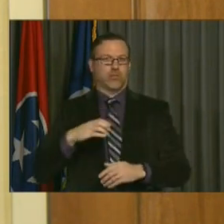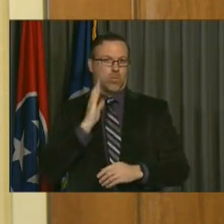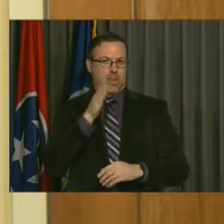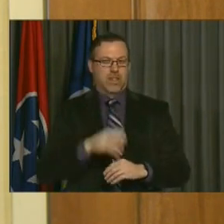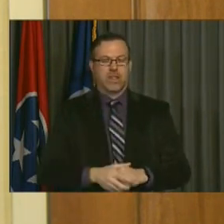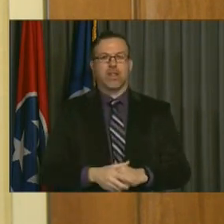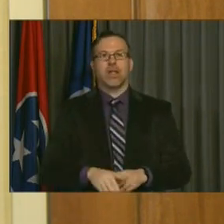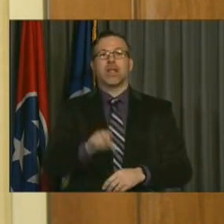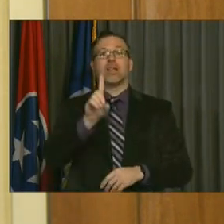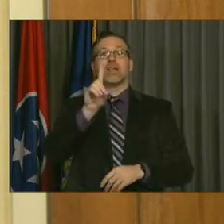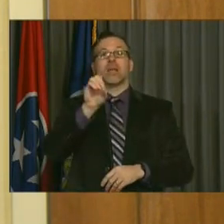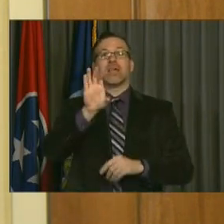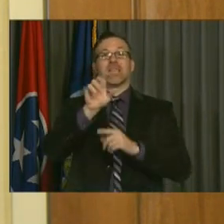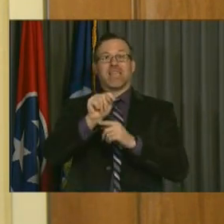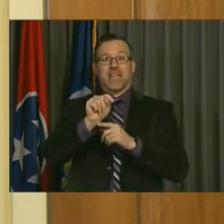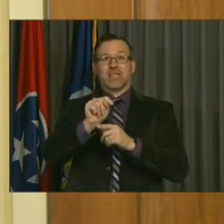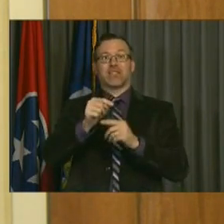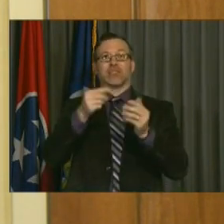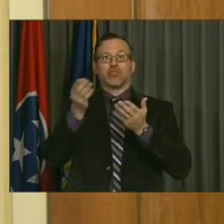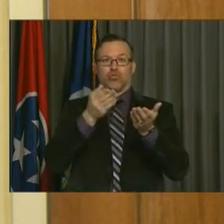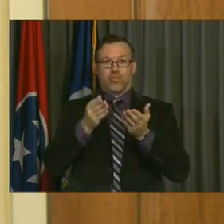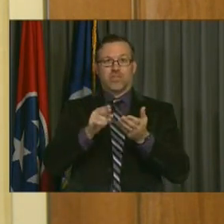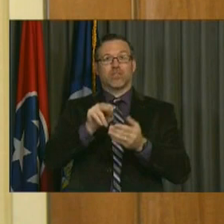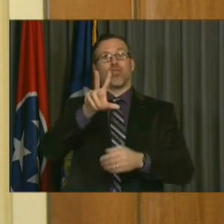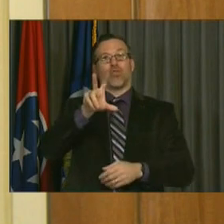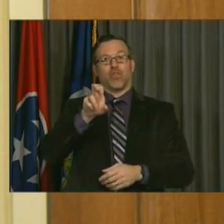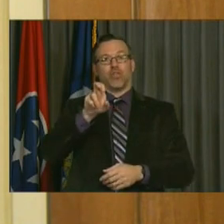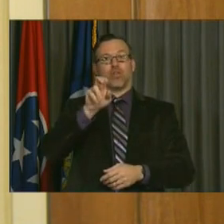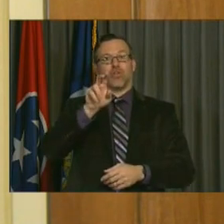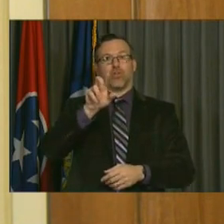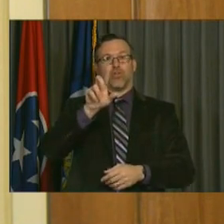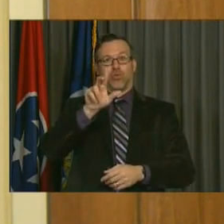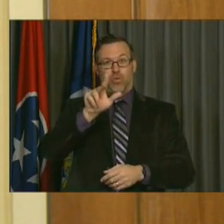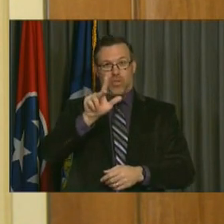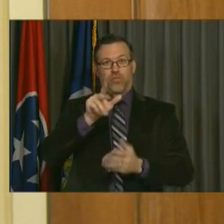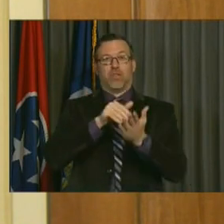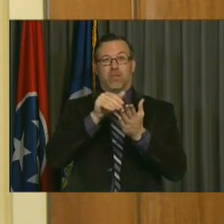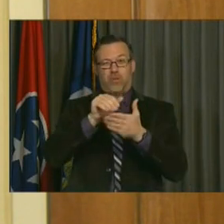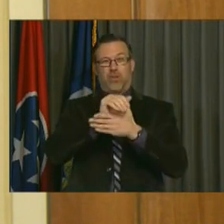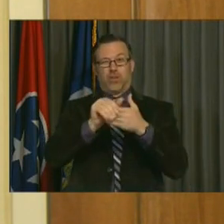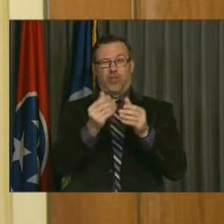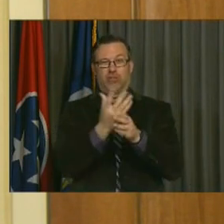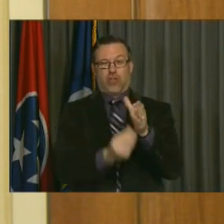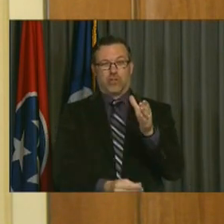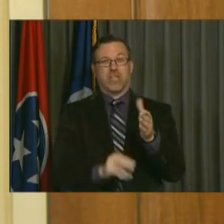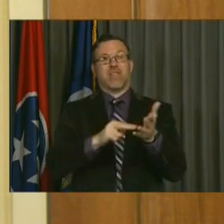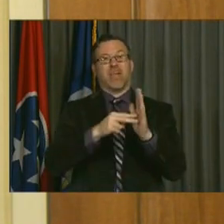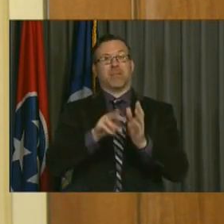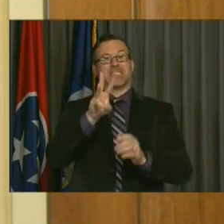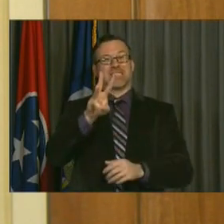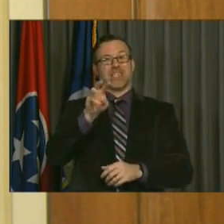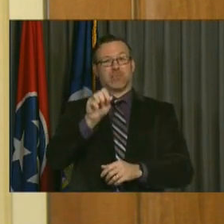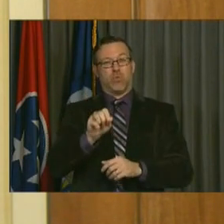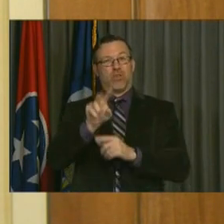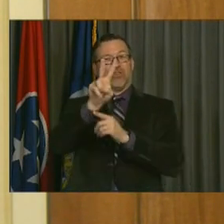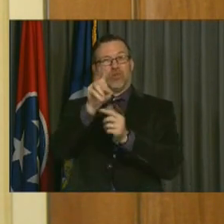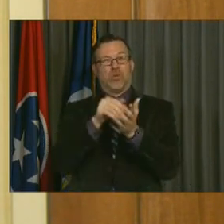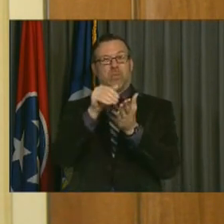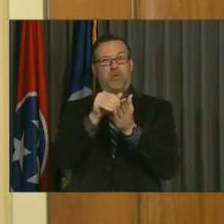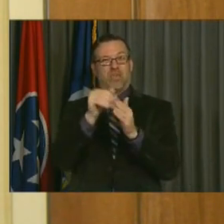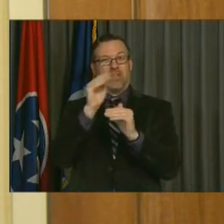the debt service budget for FY21 is $343 million, which is $6.2 million more than FY20